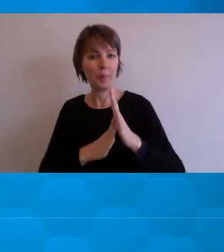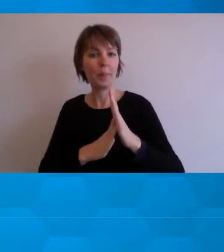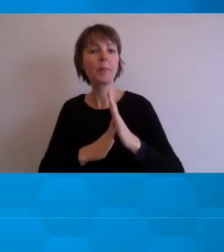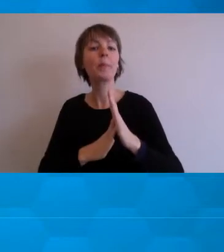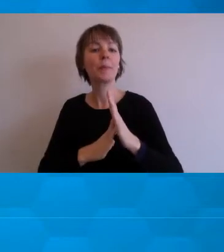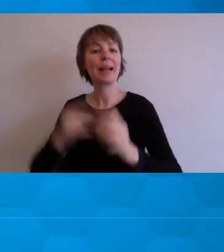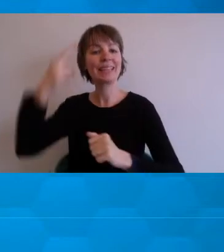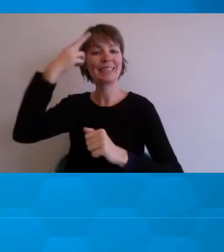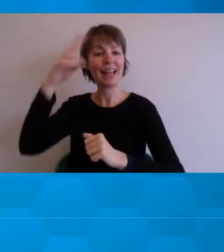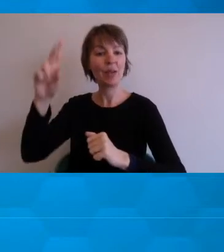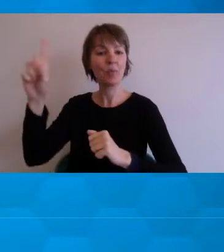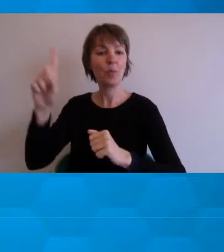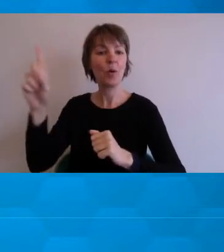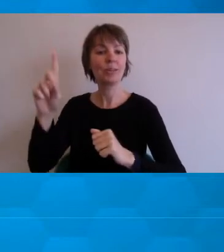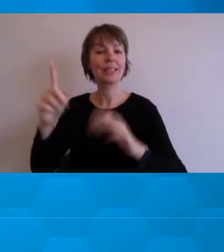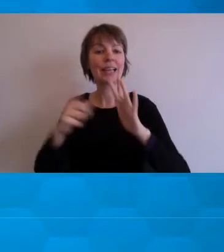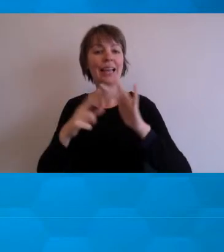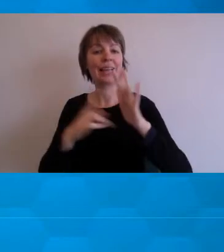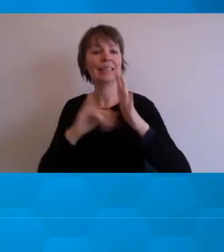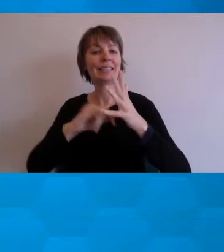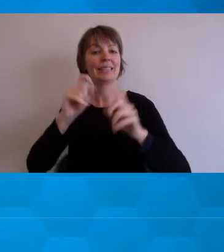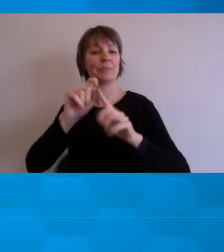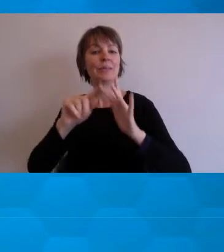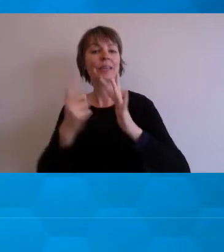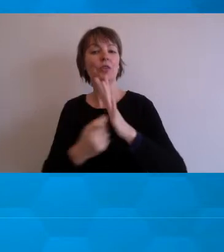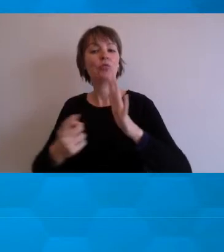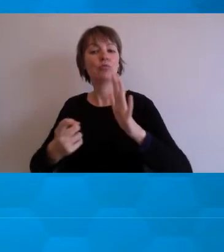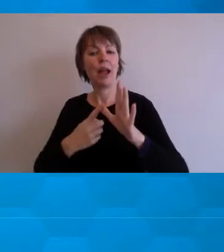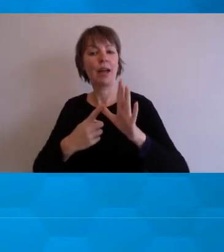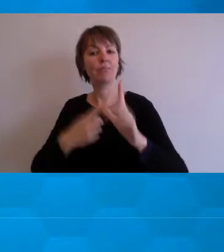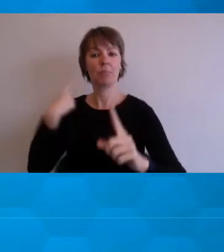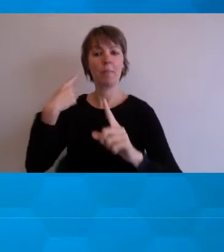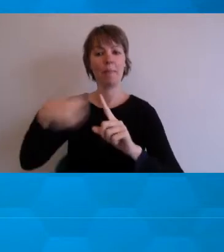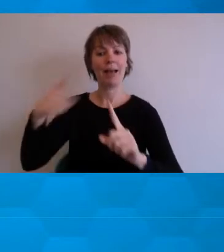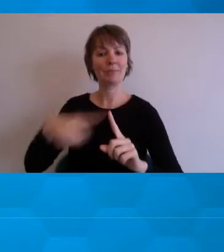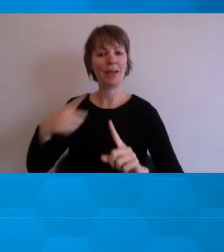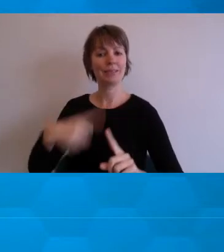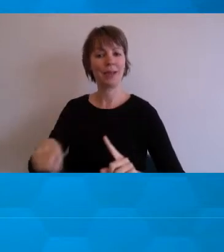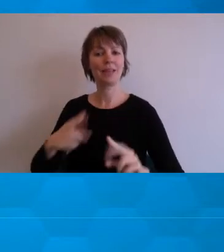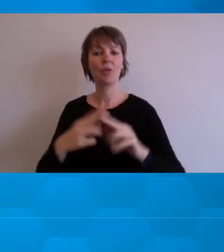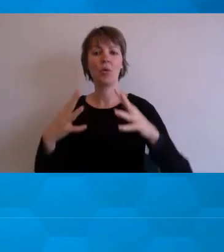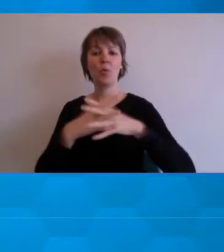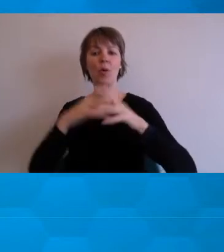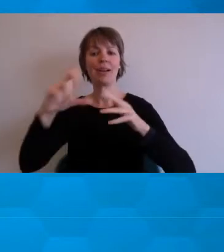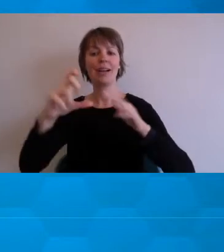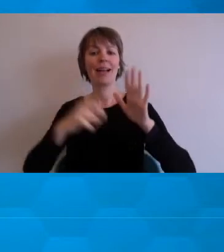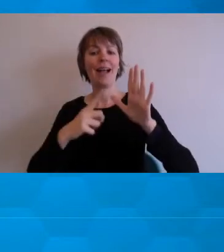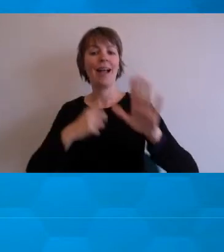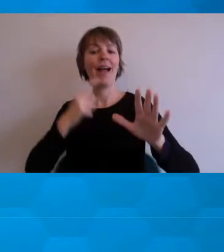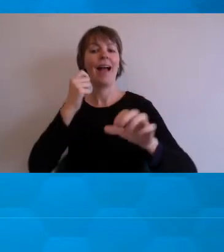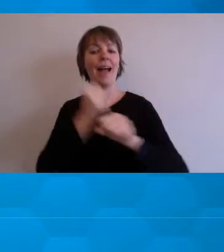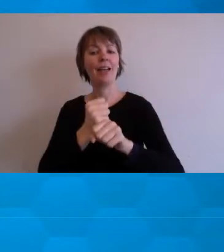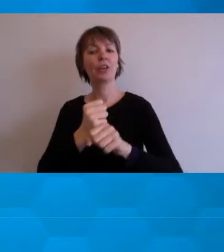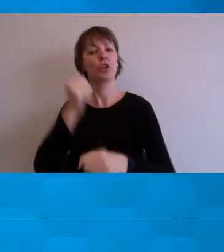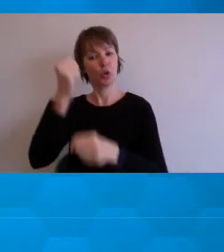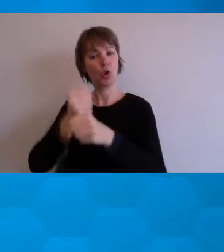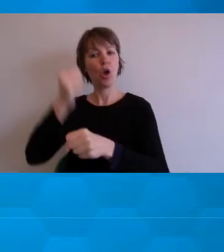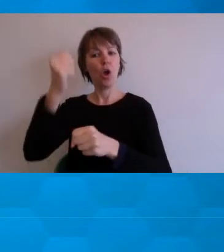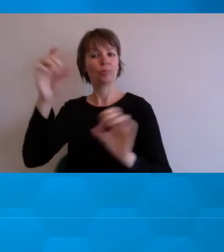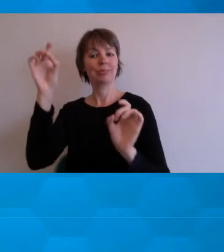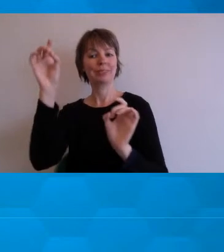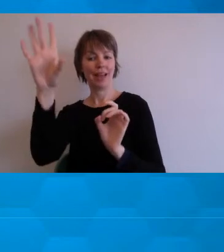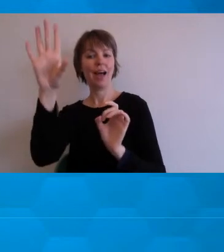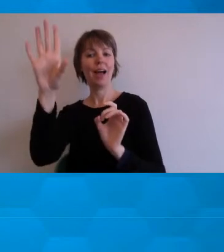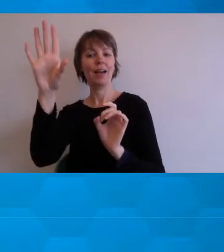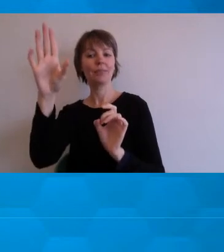the WCAG AA criteria, so we gave it a gold star for accessibility. With that hurdle passed, our